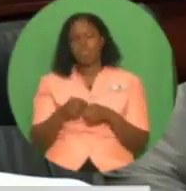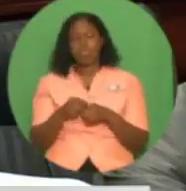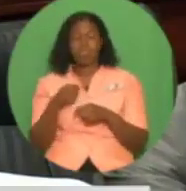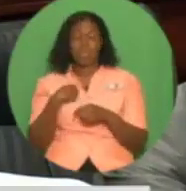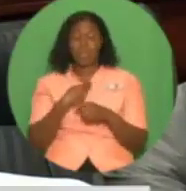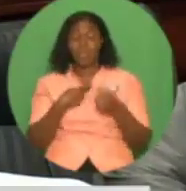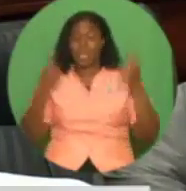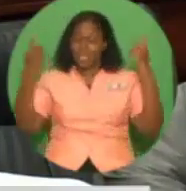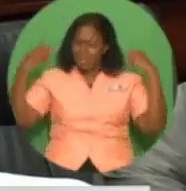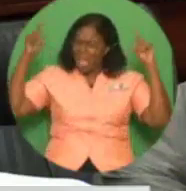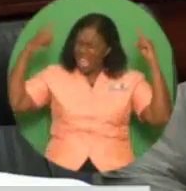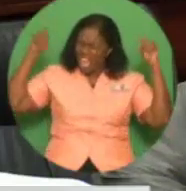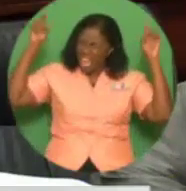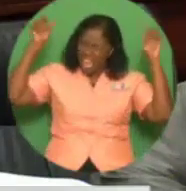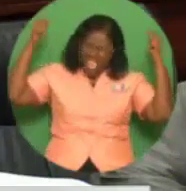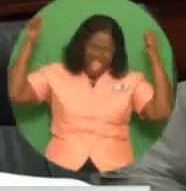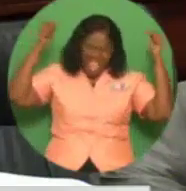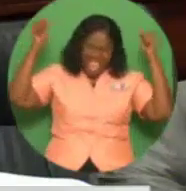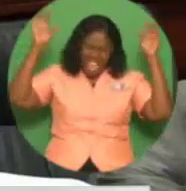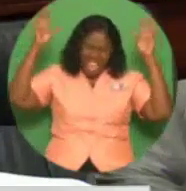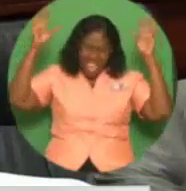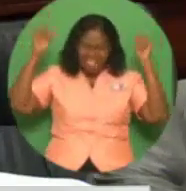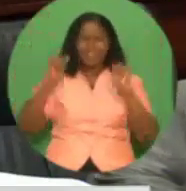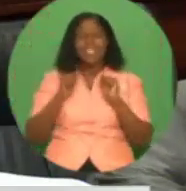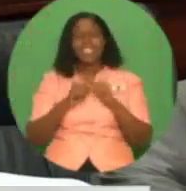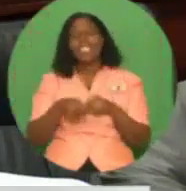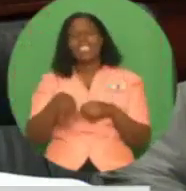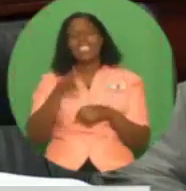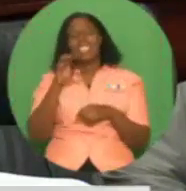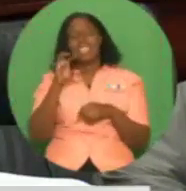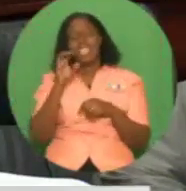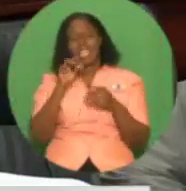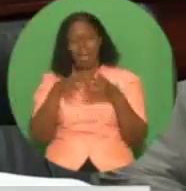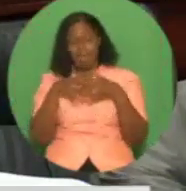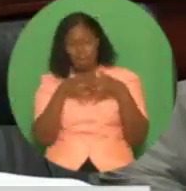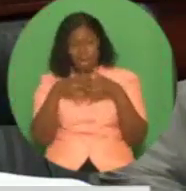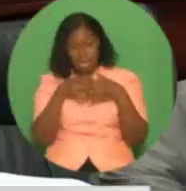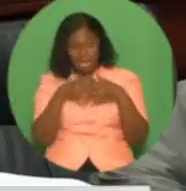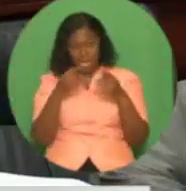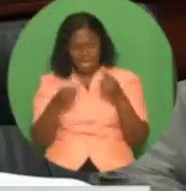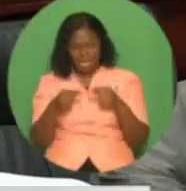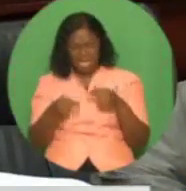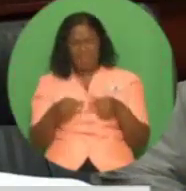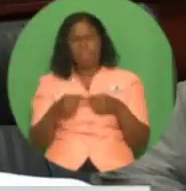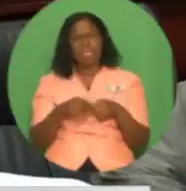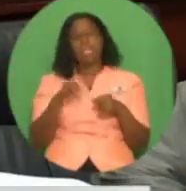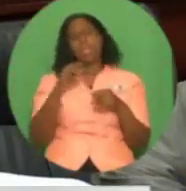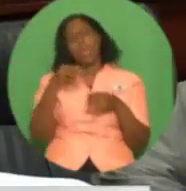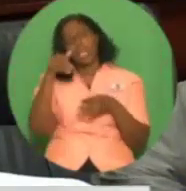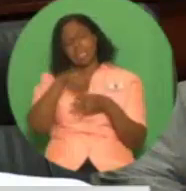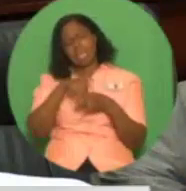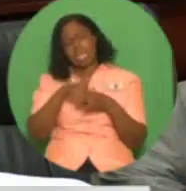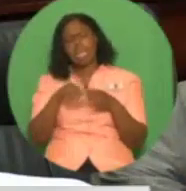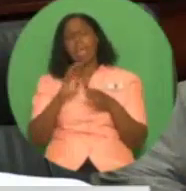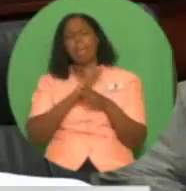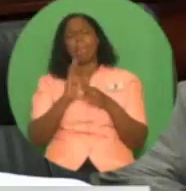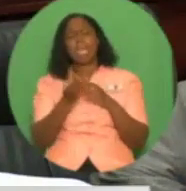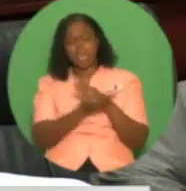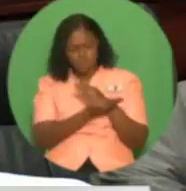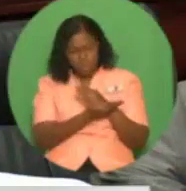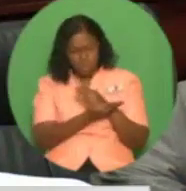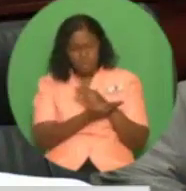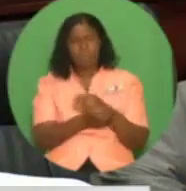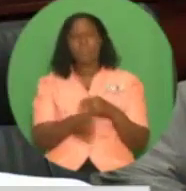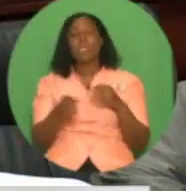America's Netball Cup 2018 qualifier, recently held in Barbados. Our women's football team will participate